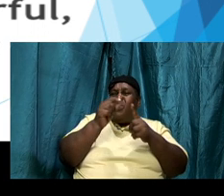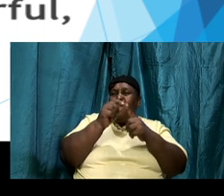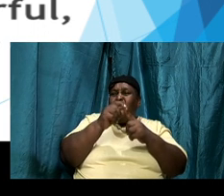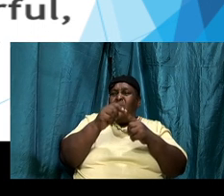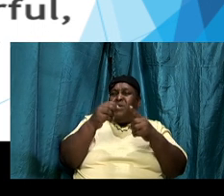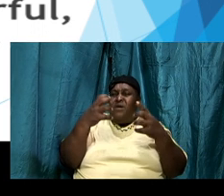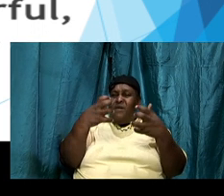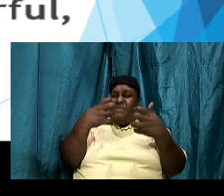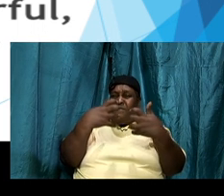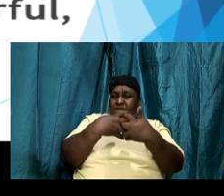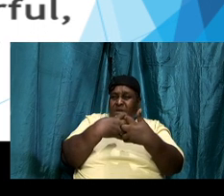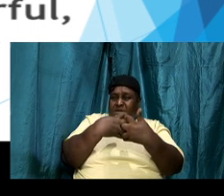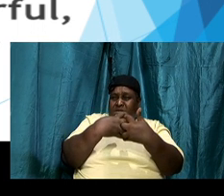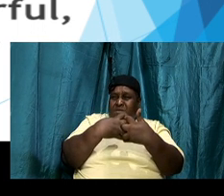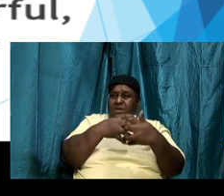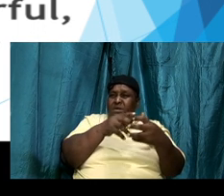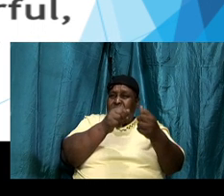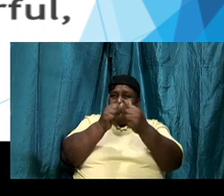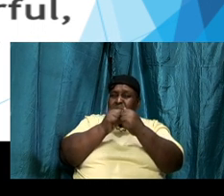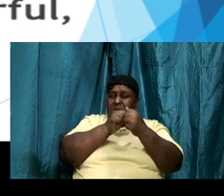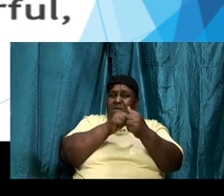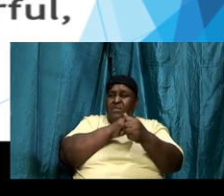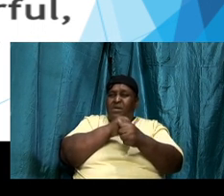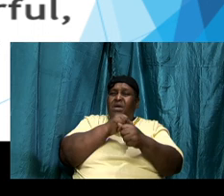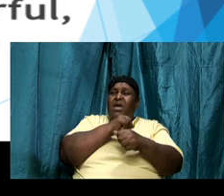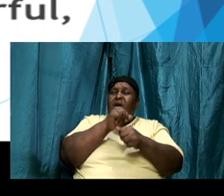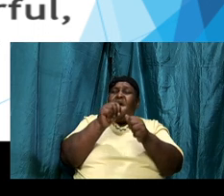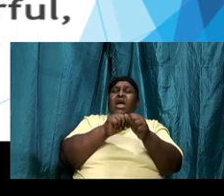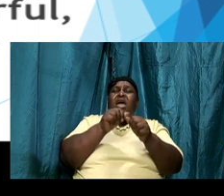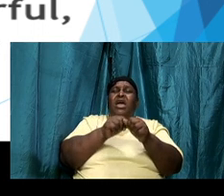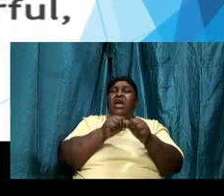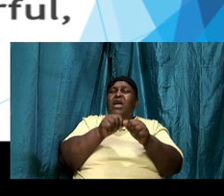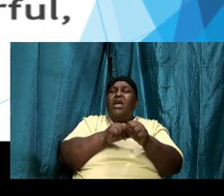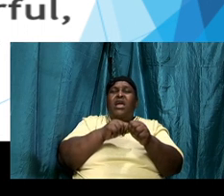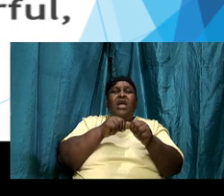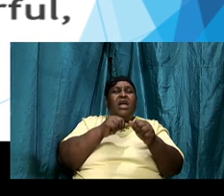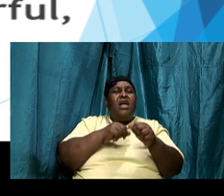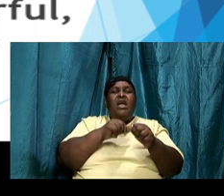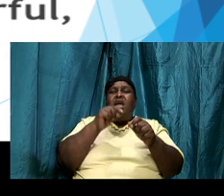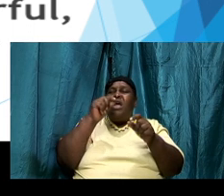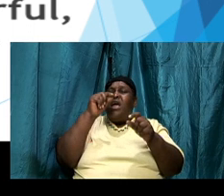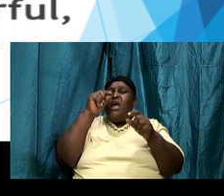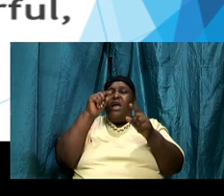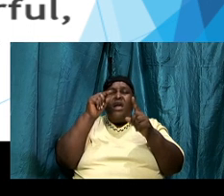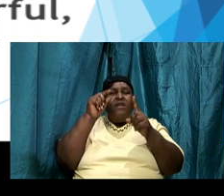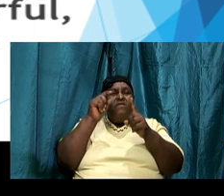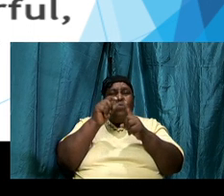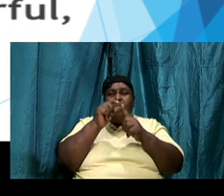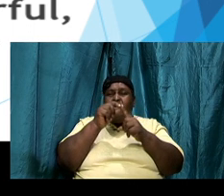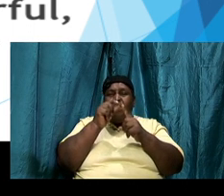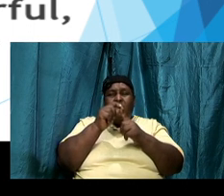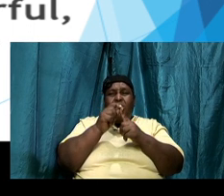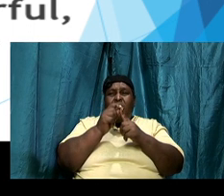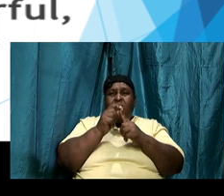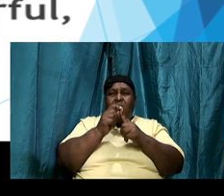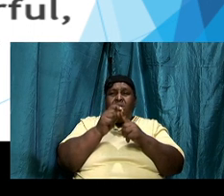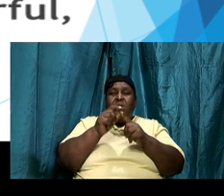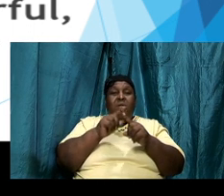aspects of the word we must read the word but then there is another aspect of the word